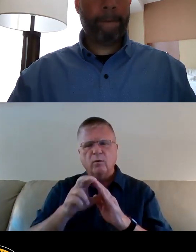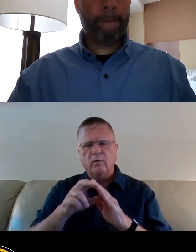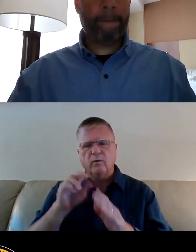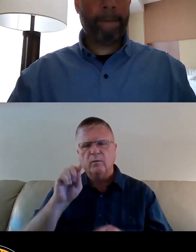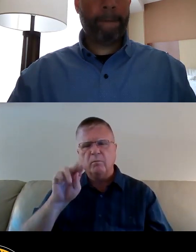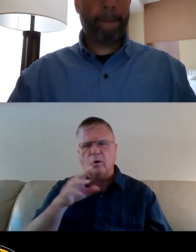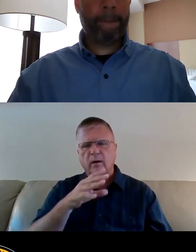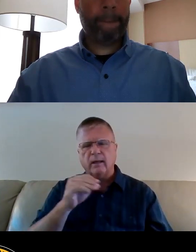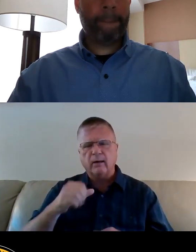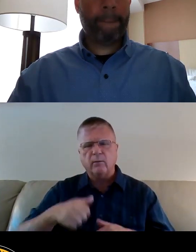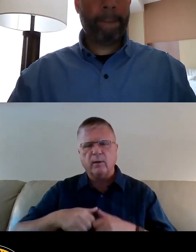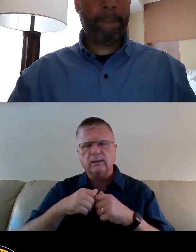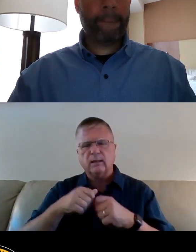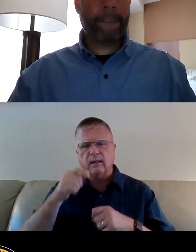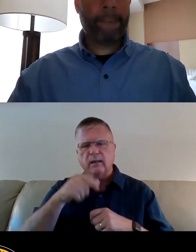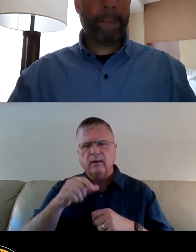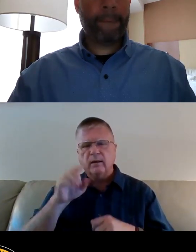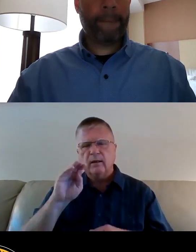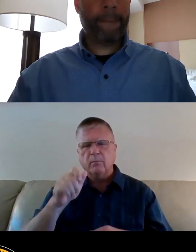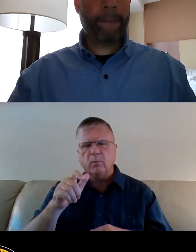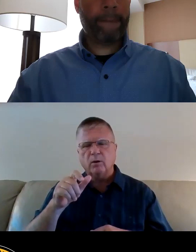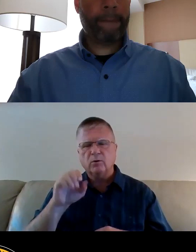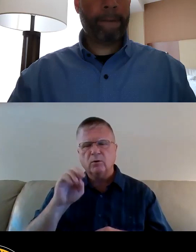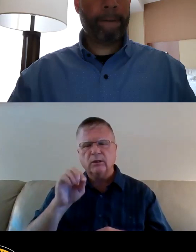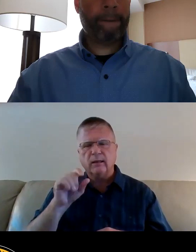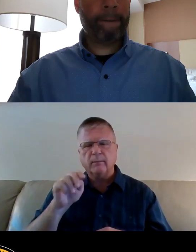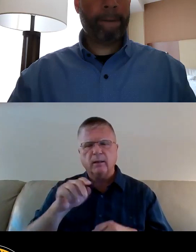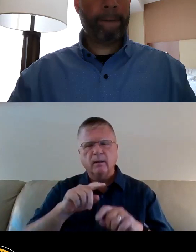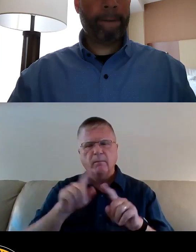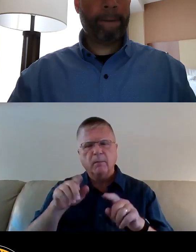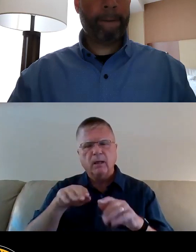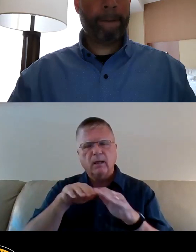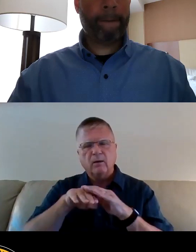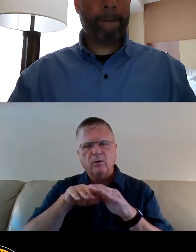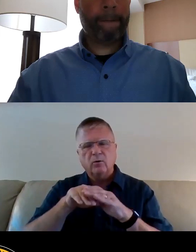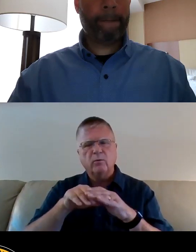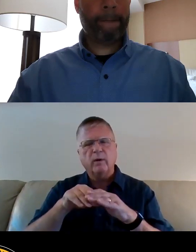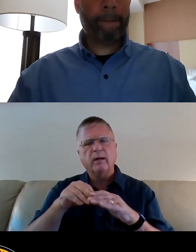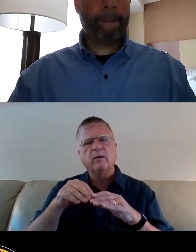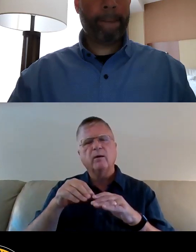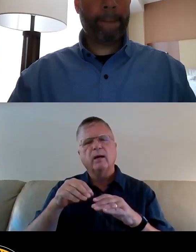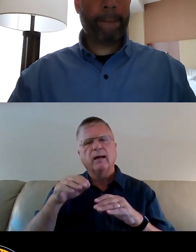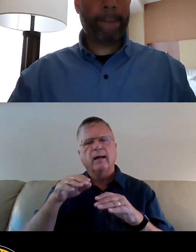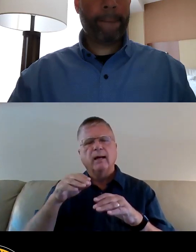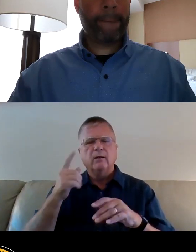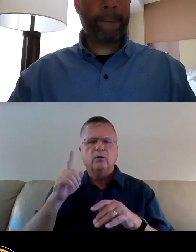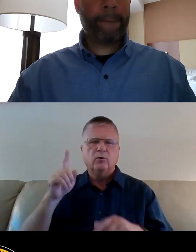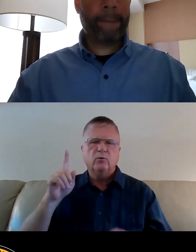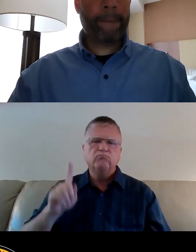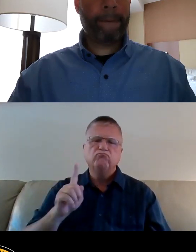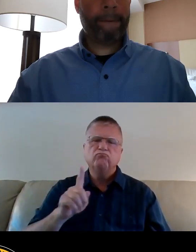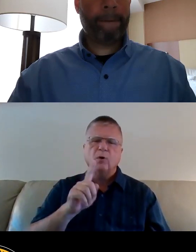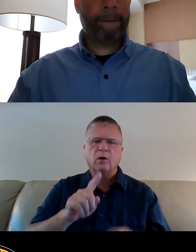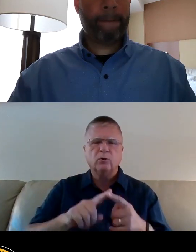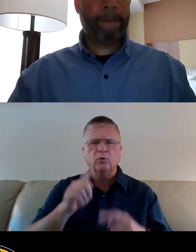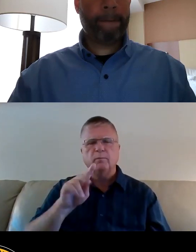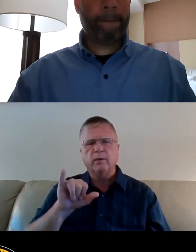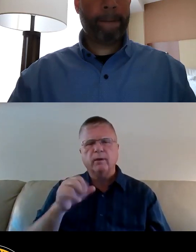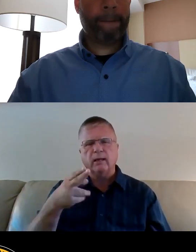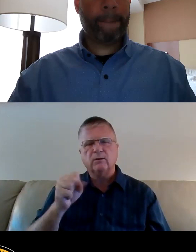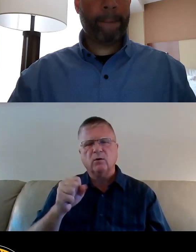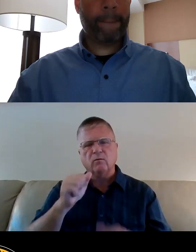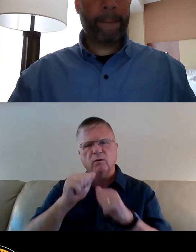Heights and Marshall Shadeland, but it's going to allow greater access for residents to walk to Perry High School for sports, school, and